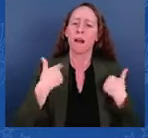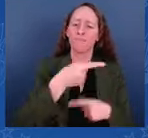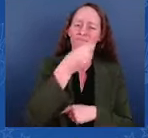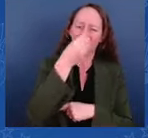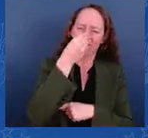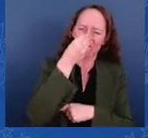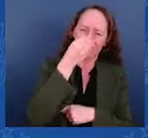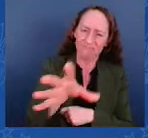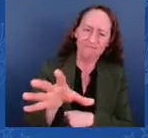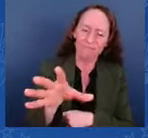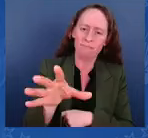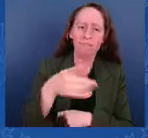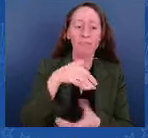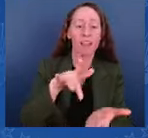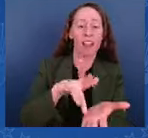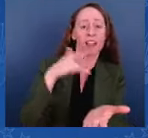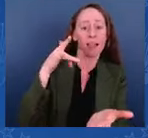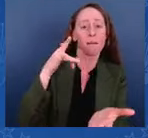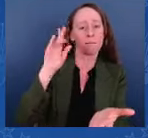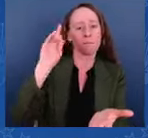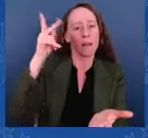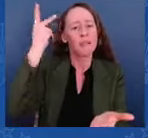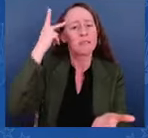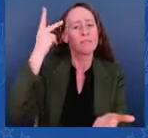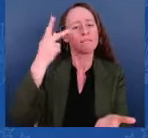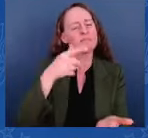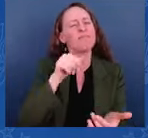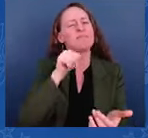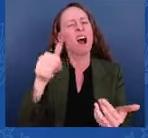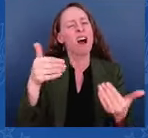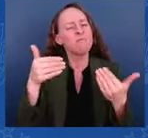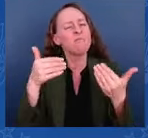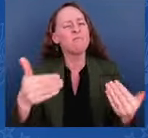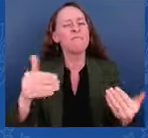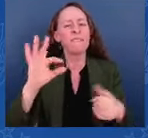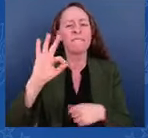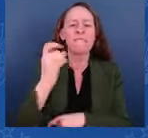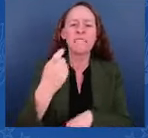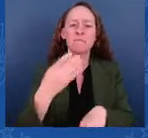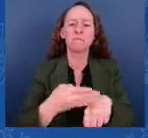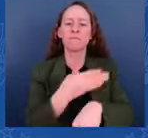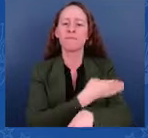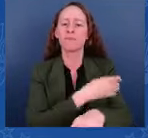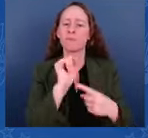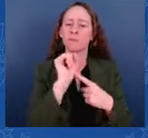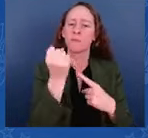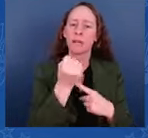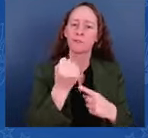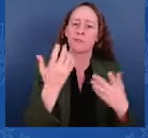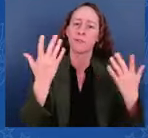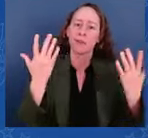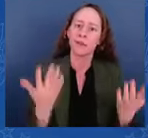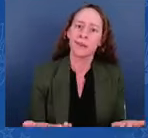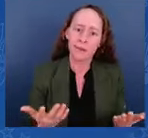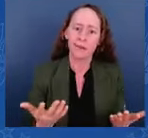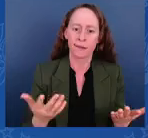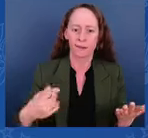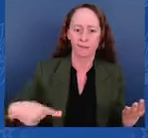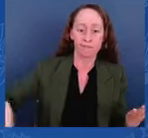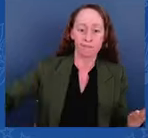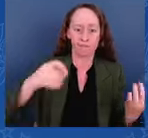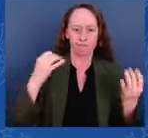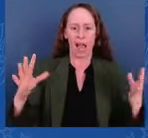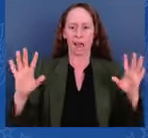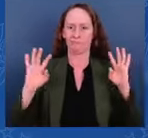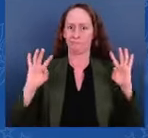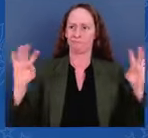a bipartisan group of governors, members of Congress, mayors, law enforcement officials — most of whom live and work along the